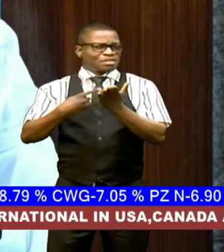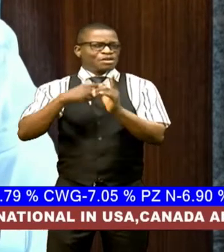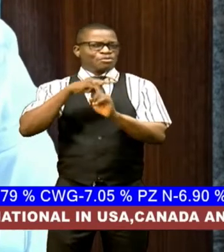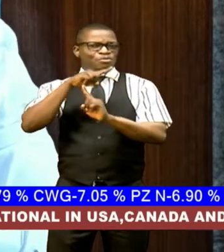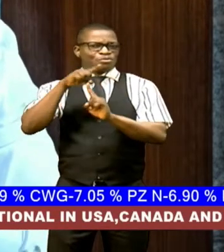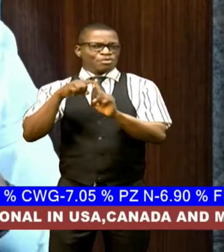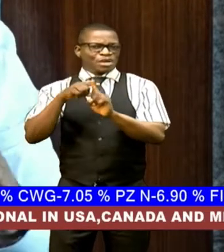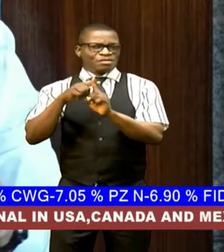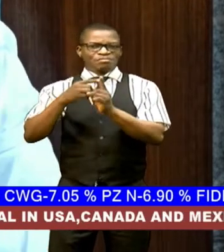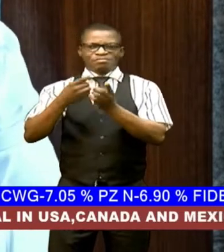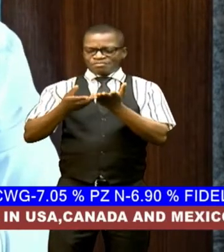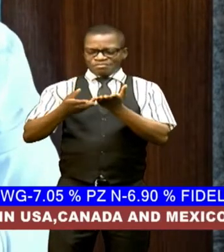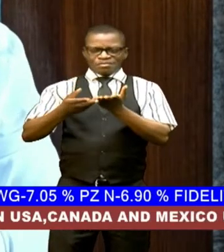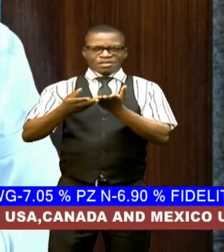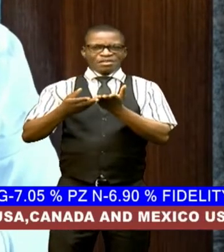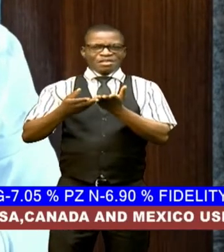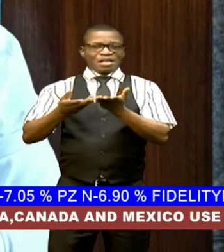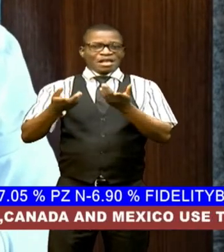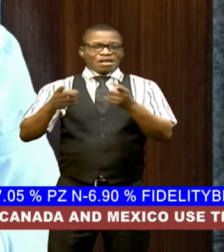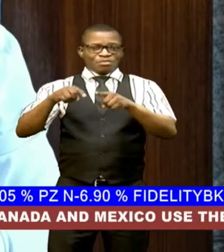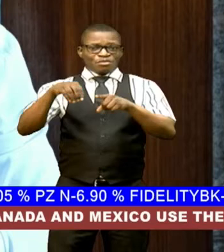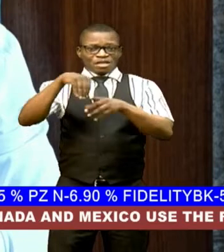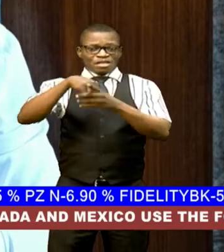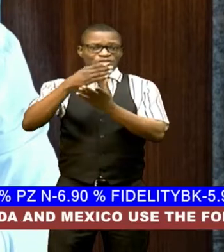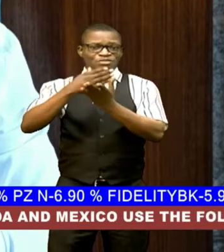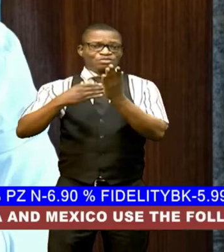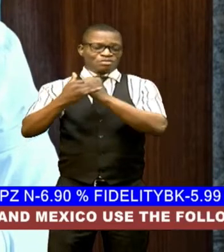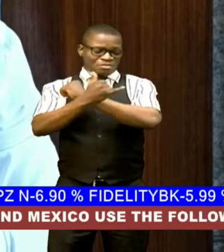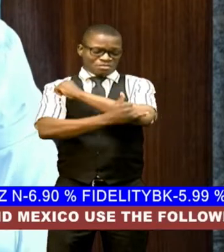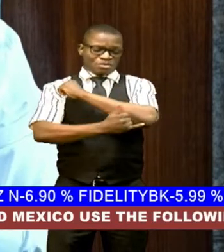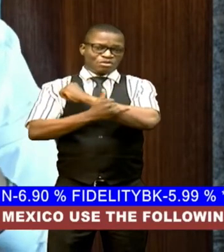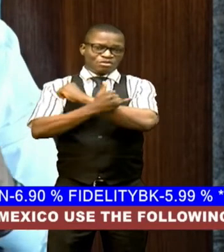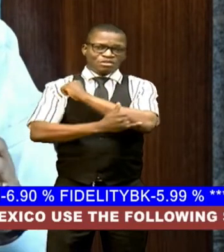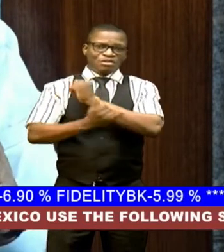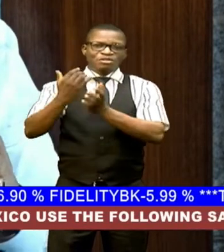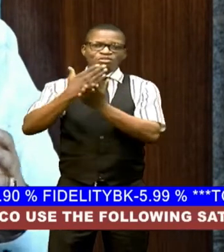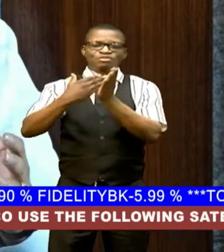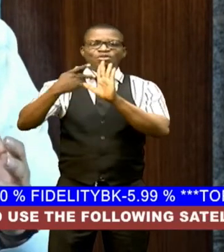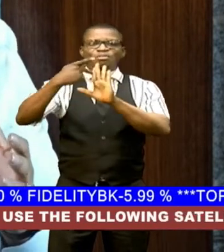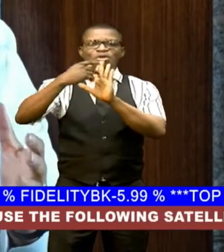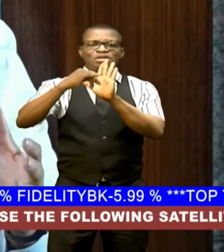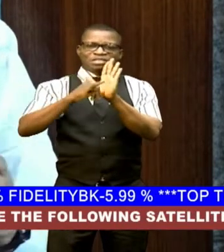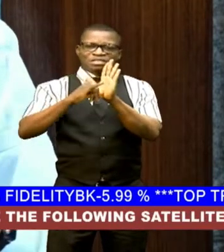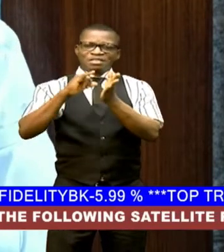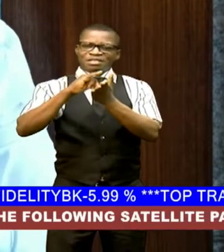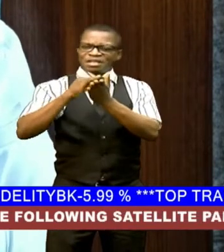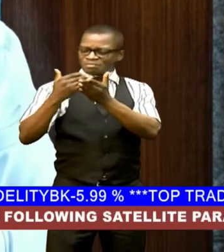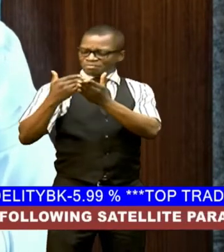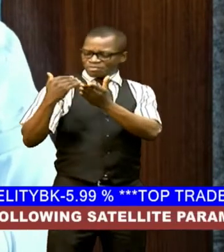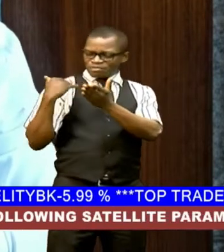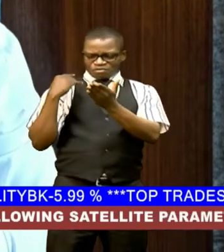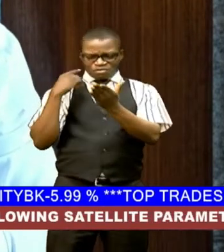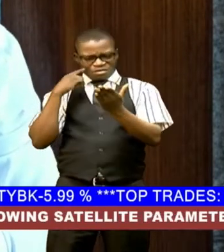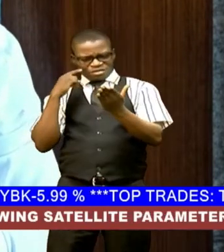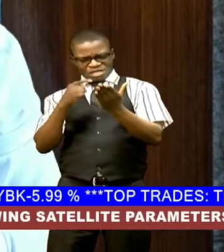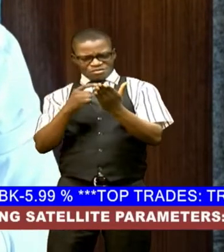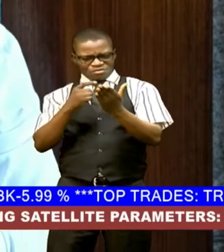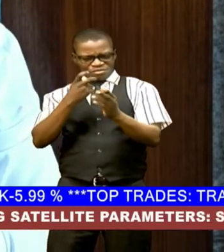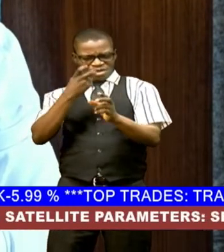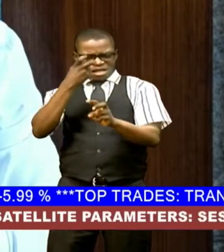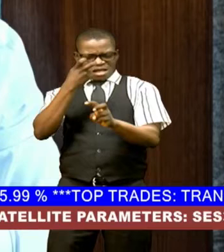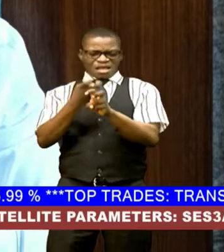out in some countries some policies that looked initially as unfriendly policies